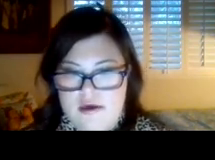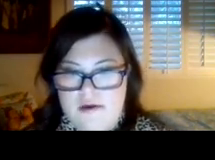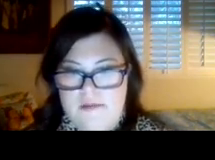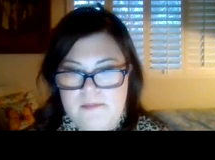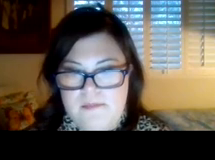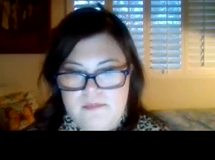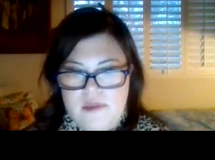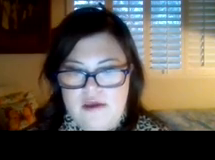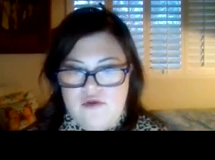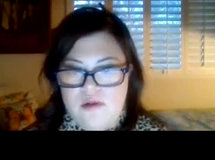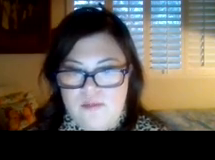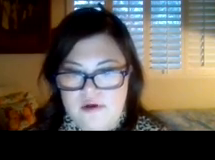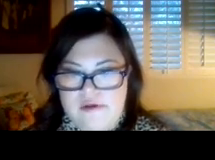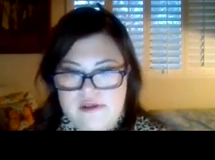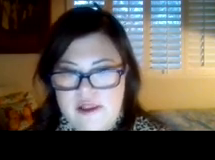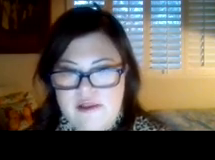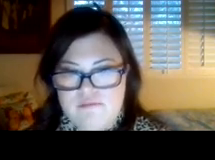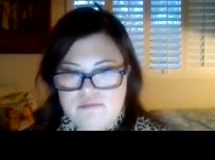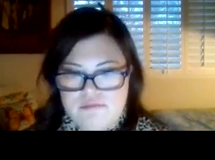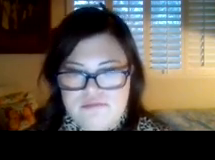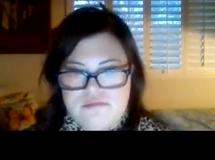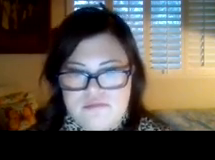Um, I told my parents.